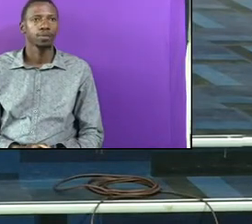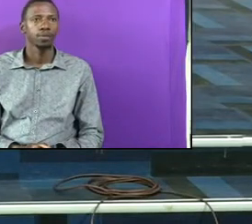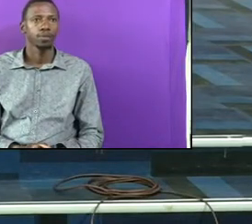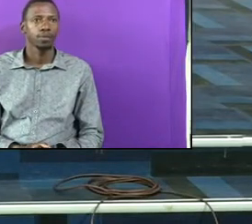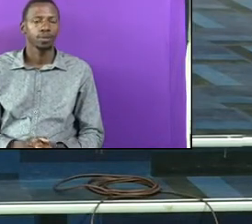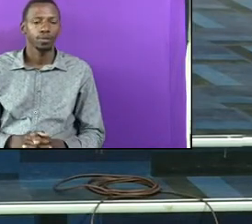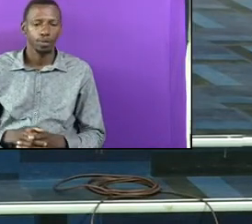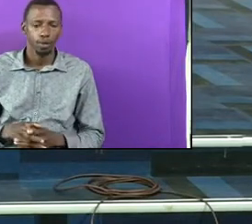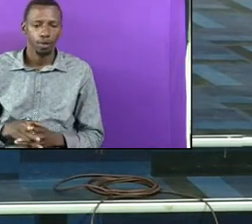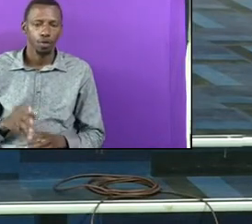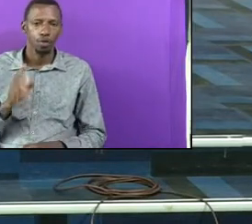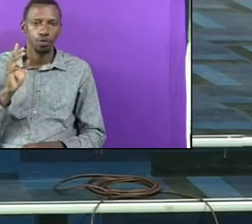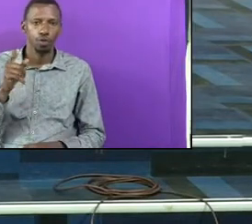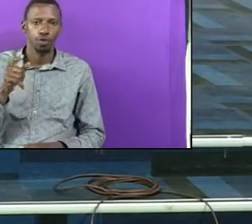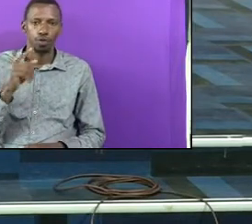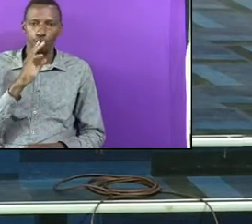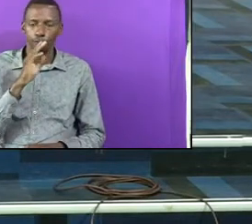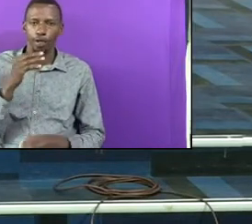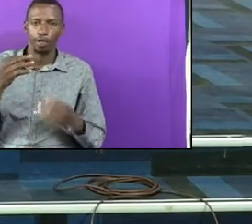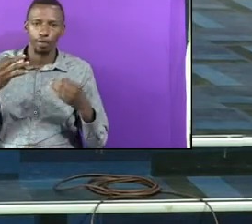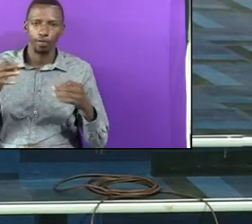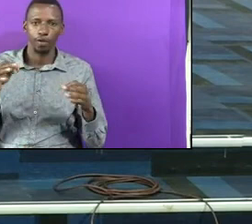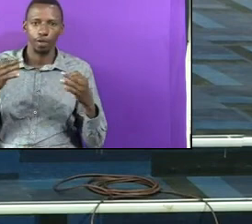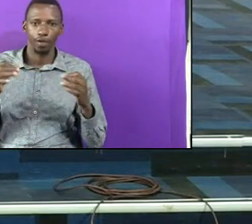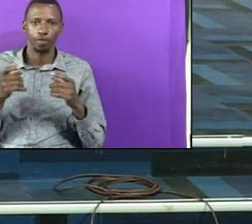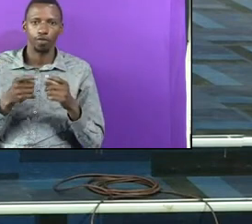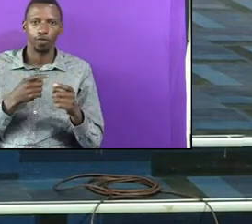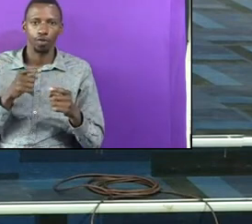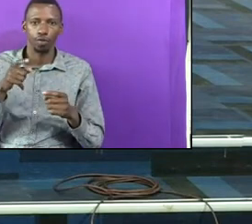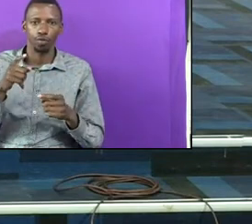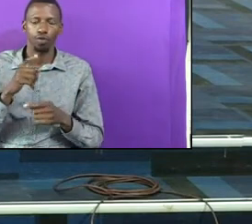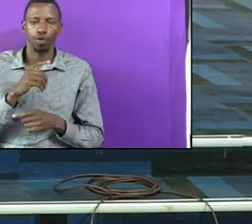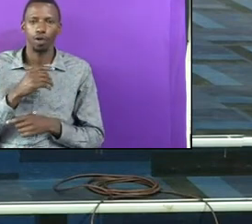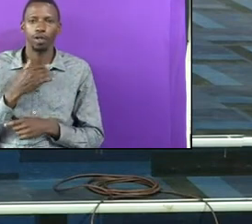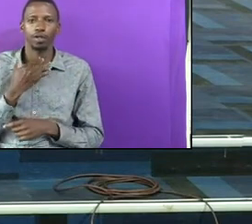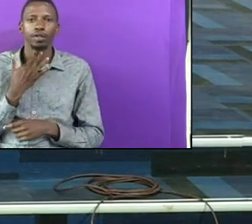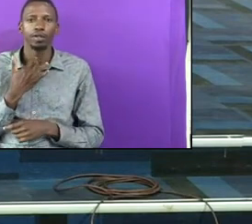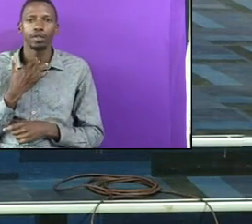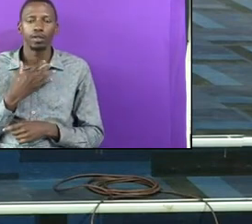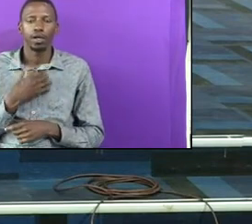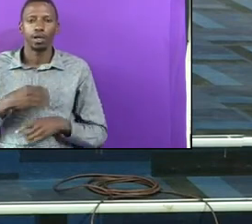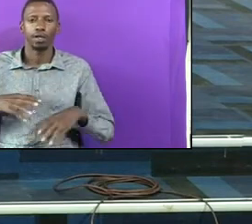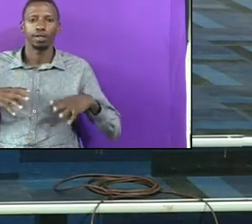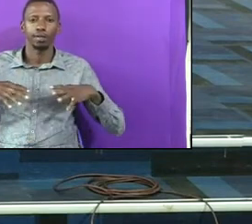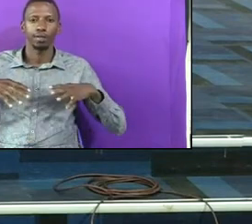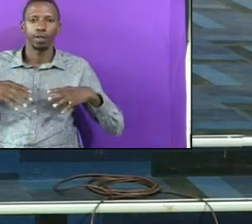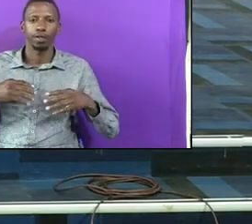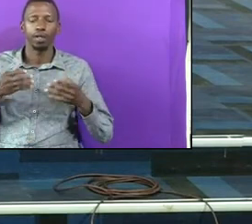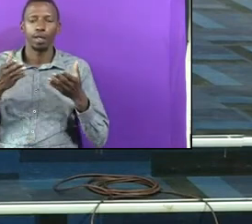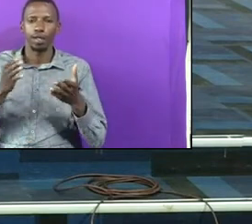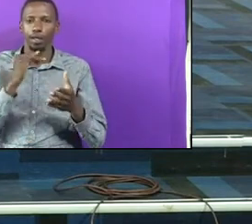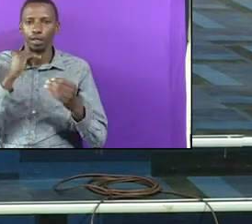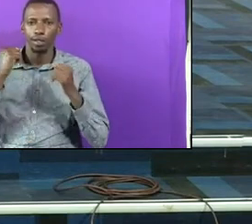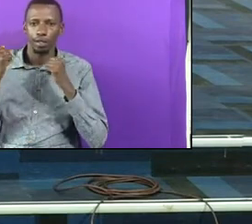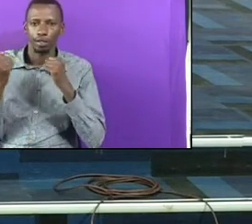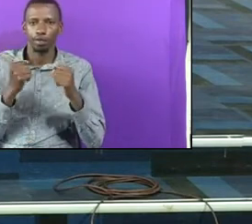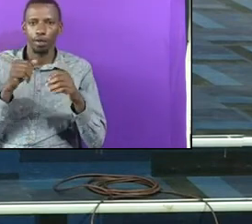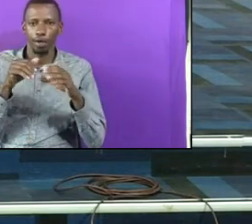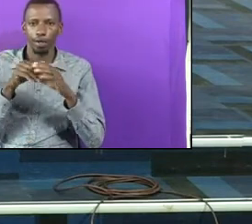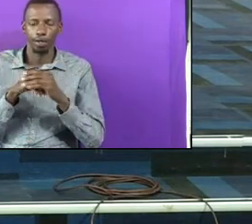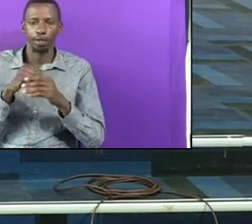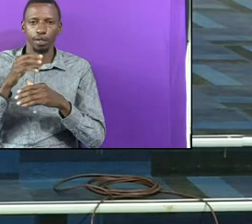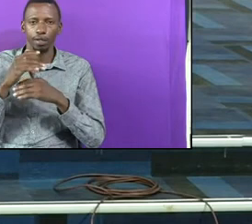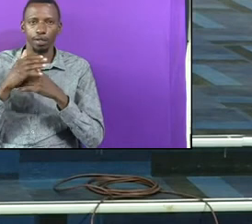Would You Be Free From Your Passion And Pride There's All In The Blood